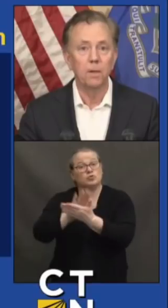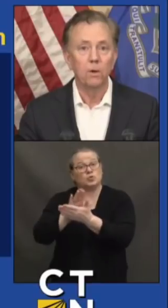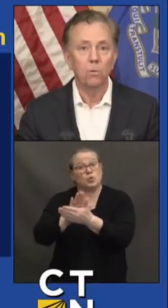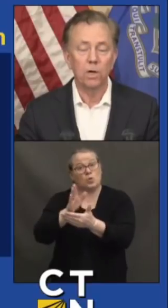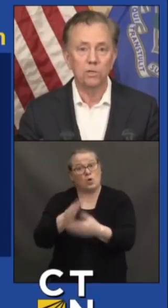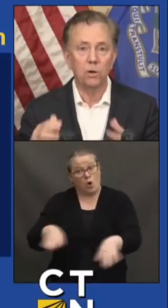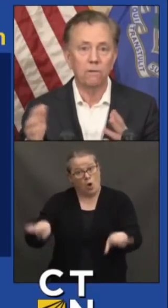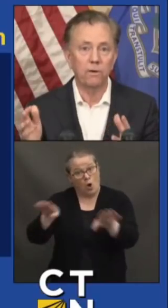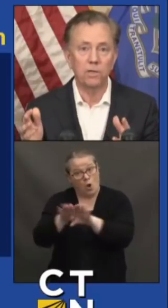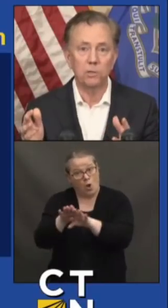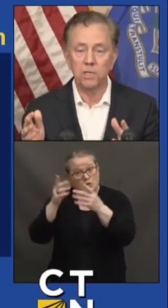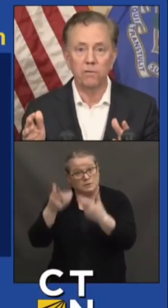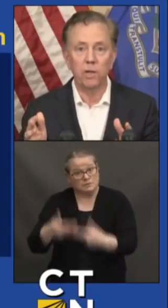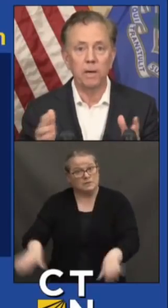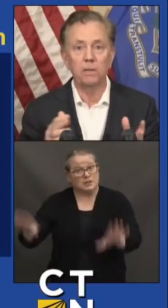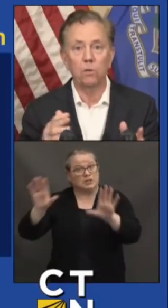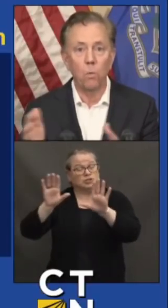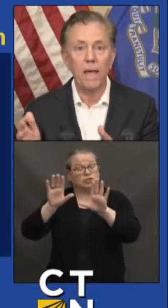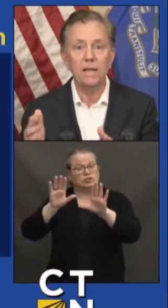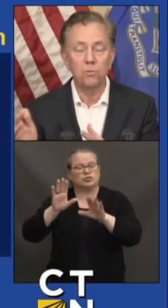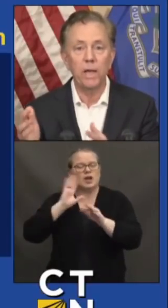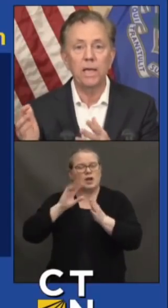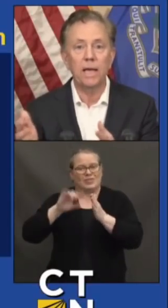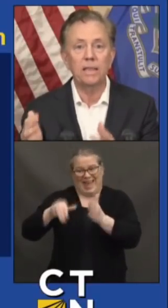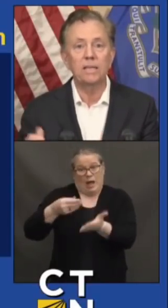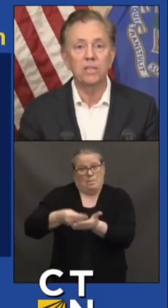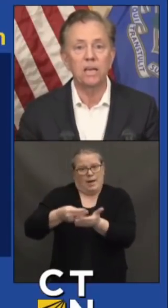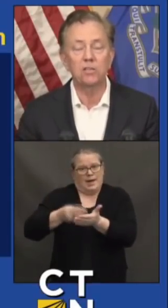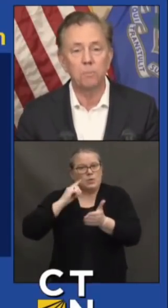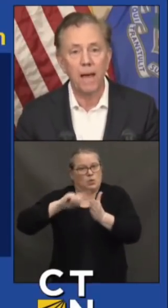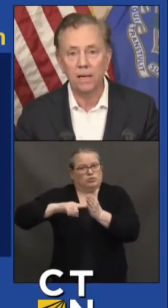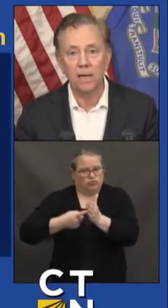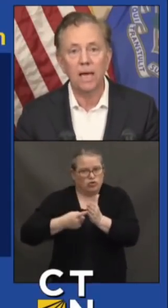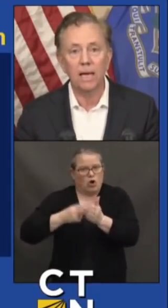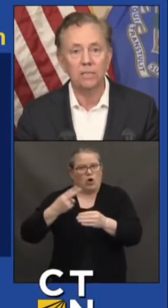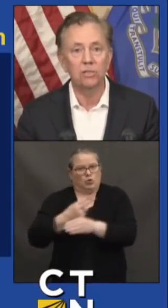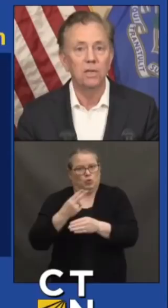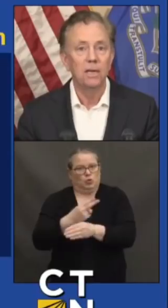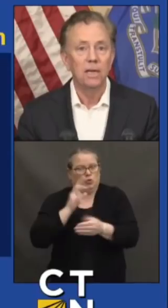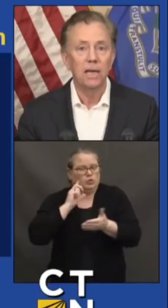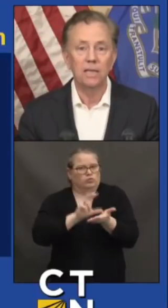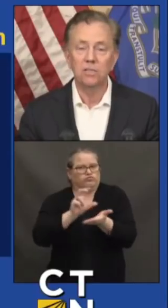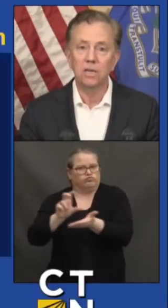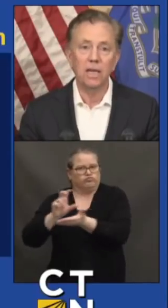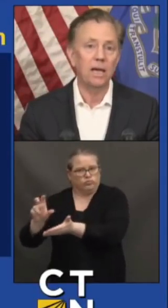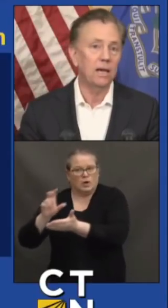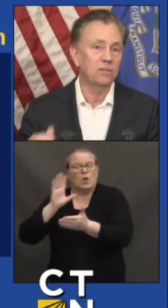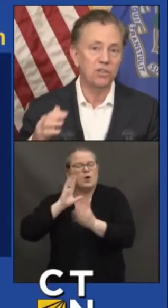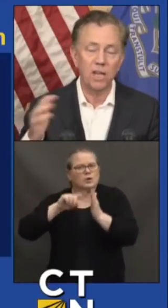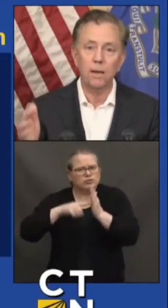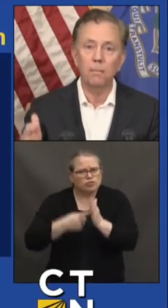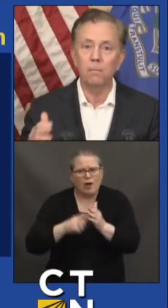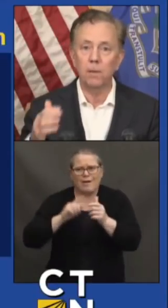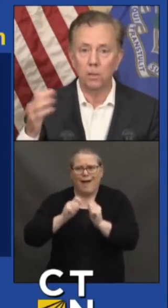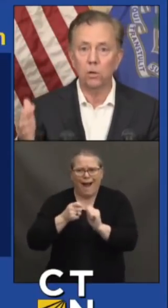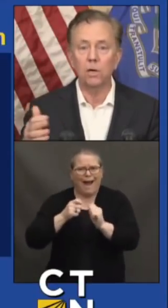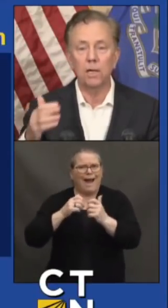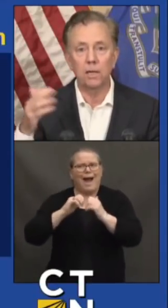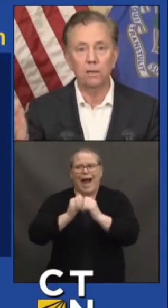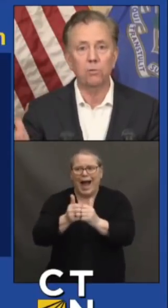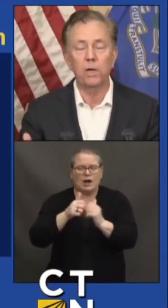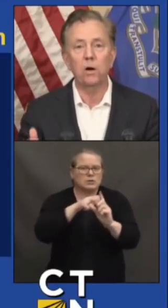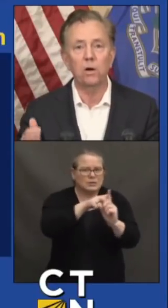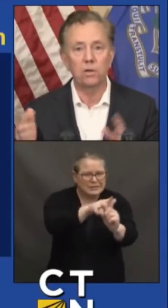we're going to talk very specifically about the ways we get these kids back engaged. And it's, yeah, STEM and